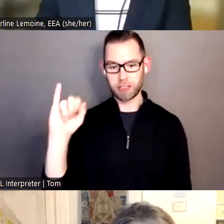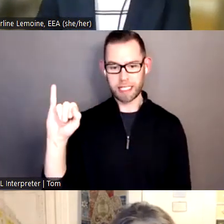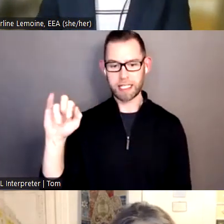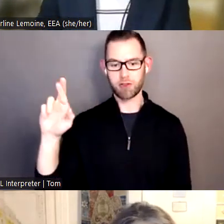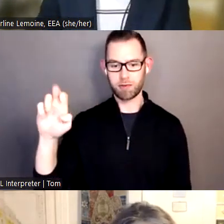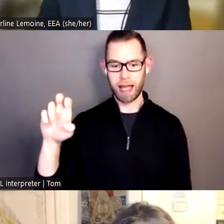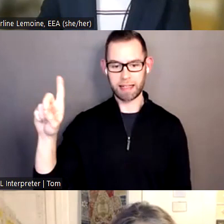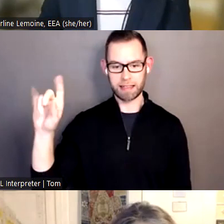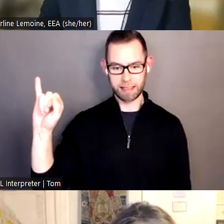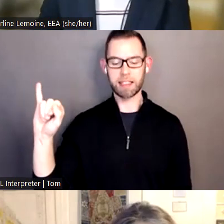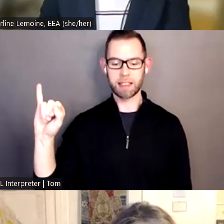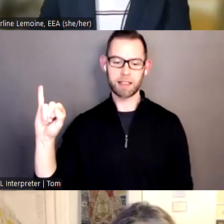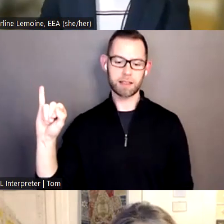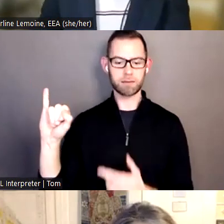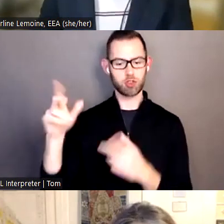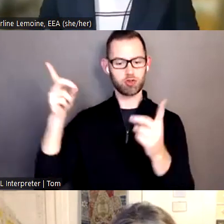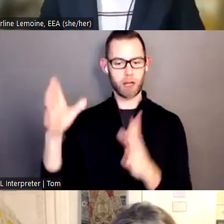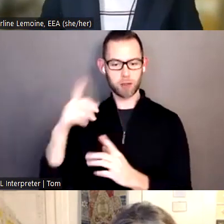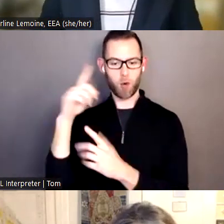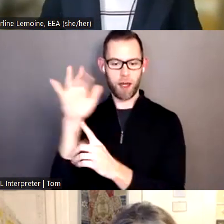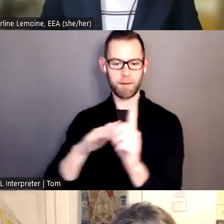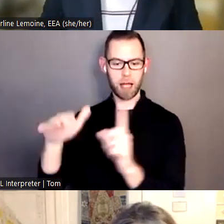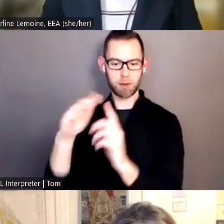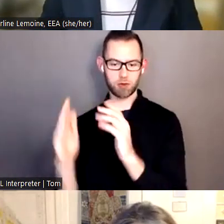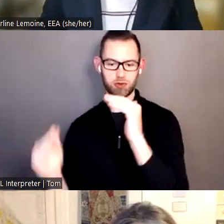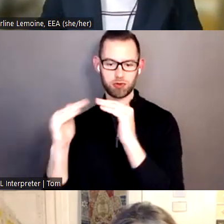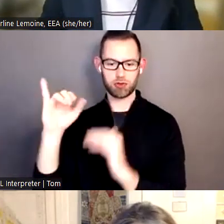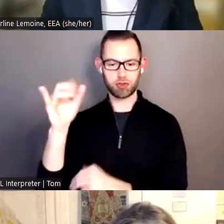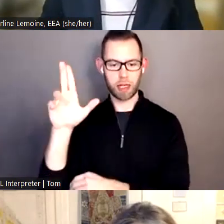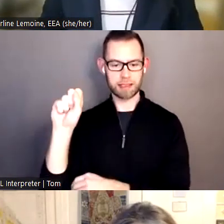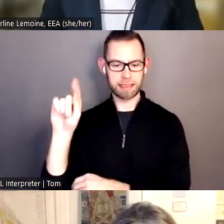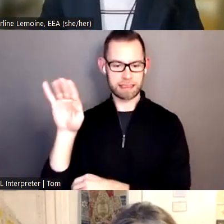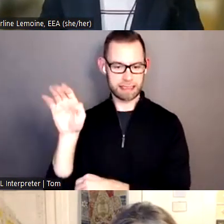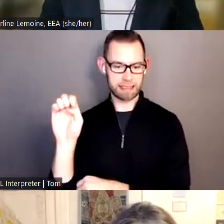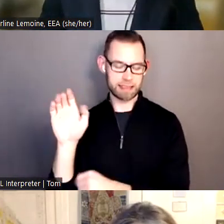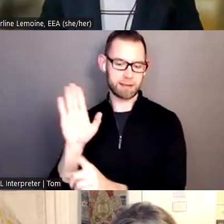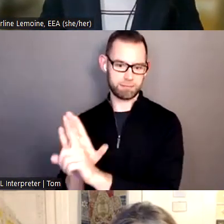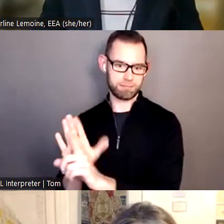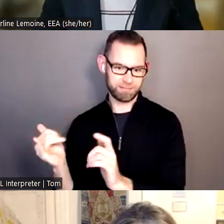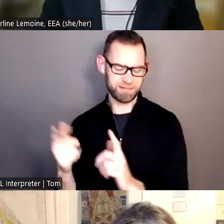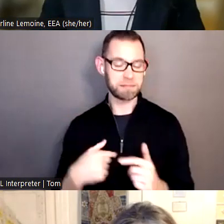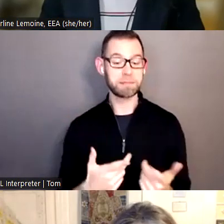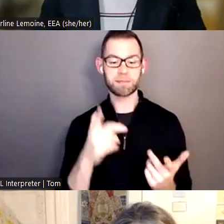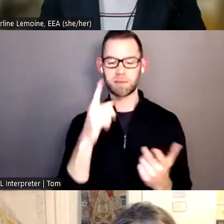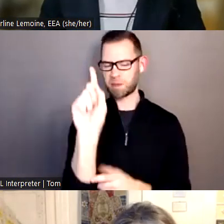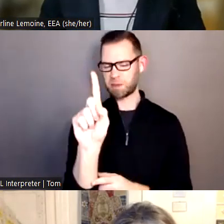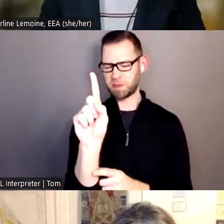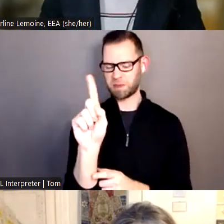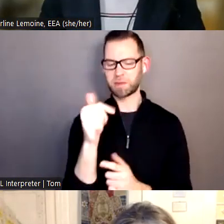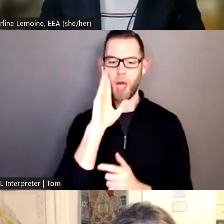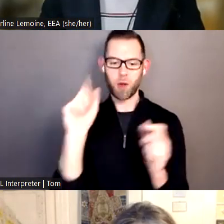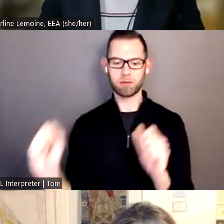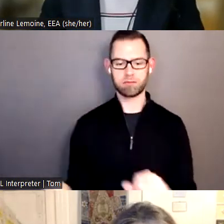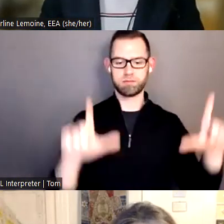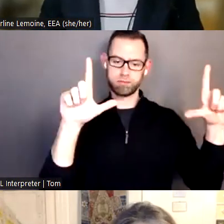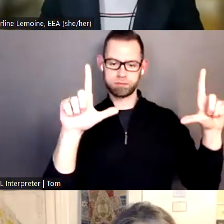Just one moment, I am going to share my screen so that I can pull up the webinar, I mean the webinar, the